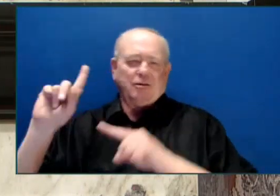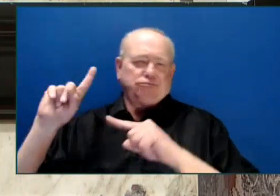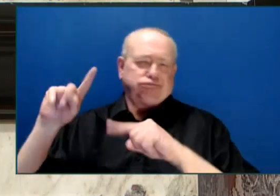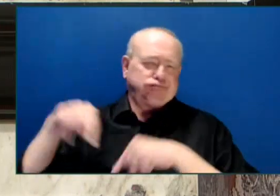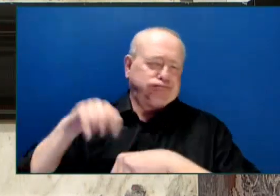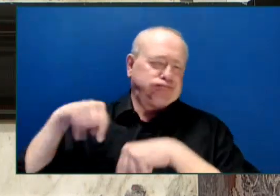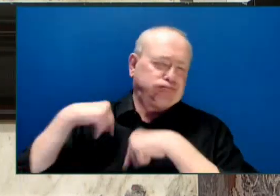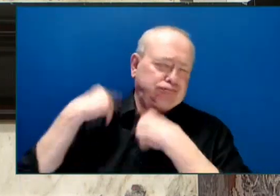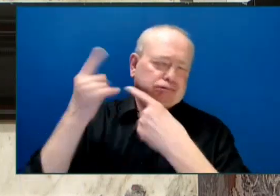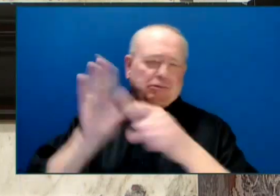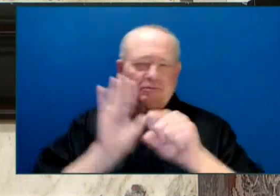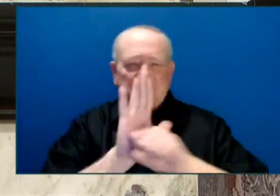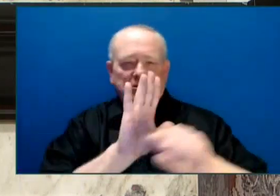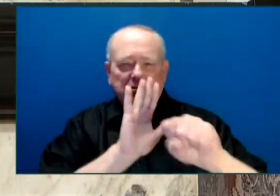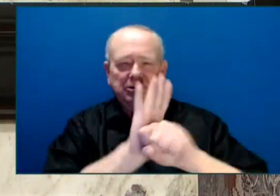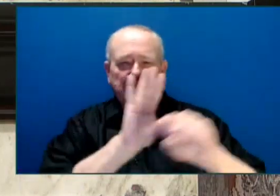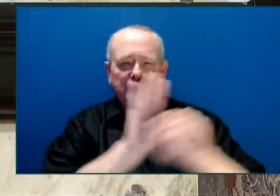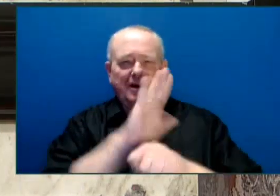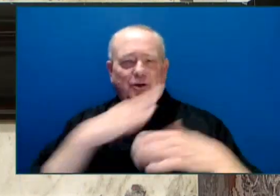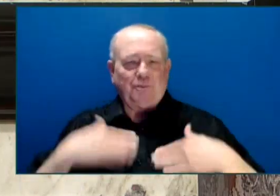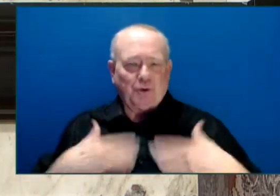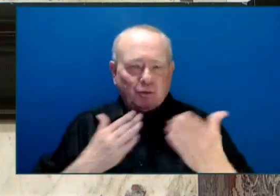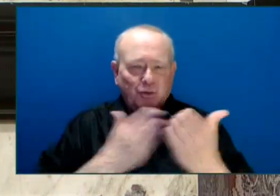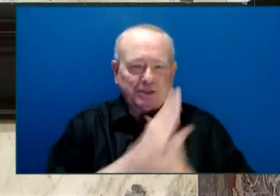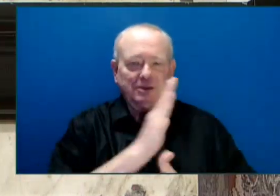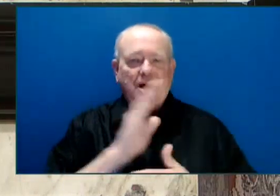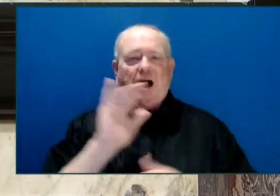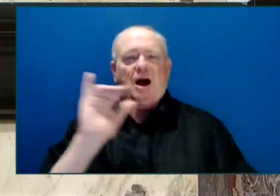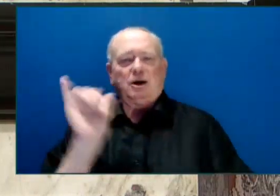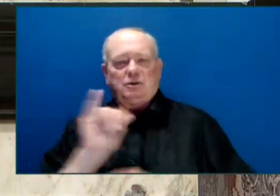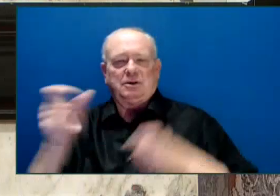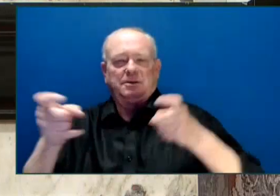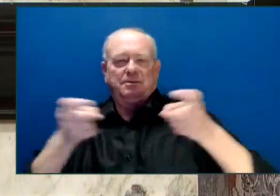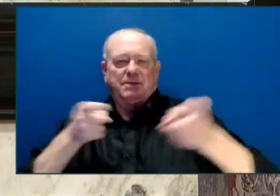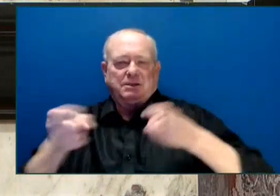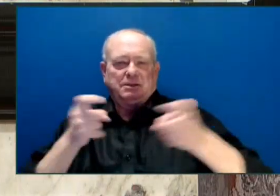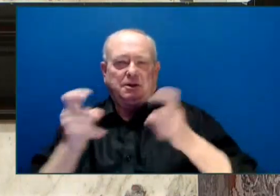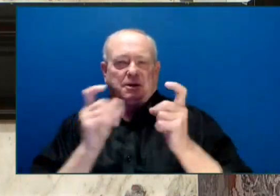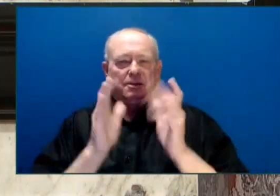Little Sisters Bookshop, that she was the manager of for many, many years. Thank you, Honourable Speaker.